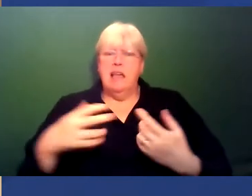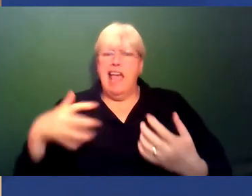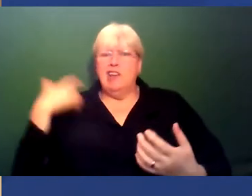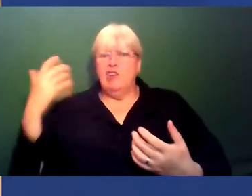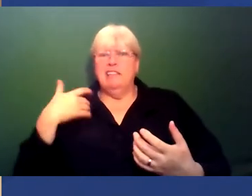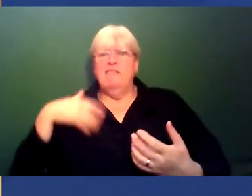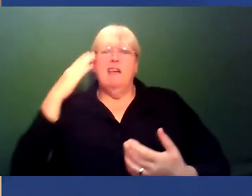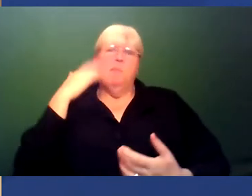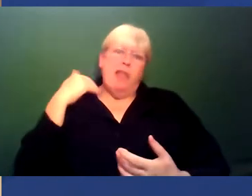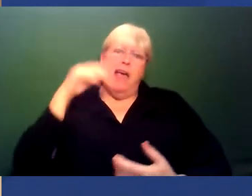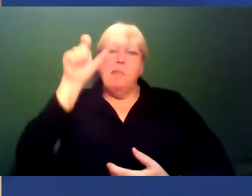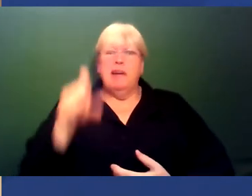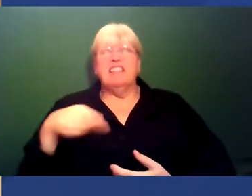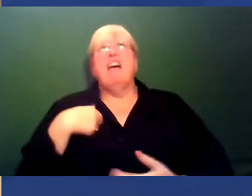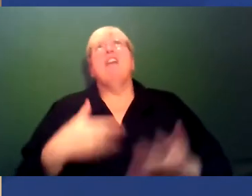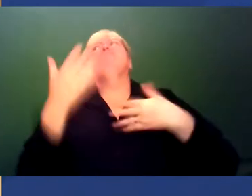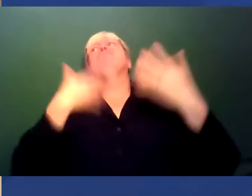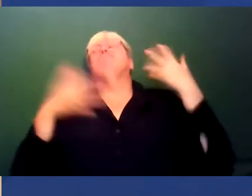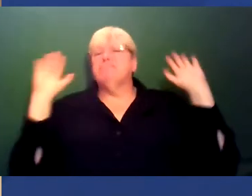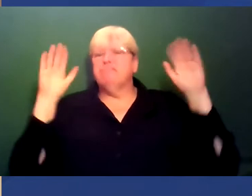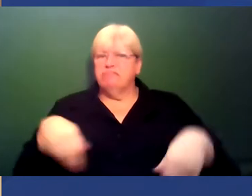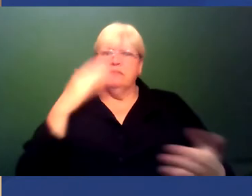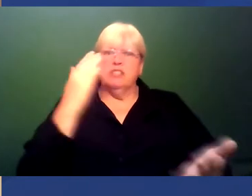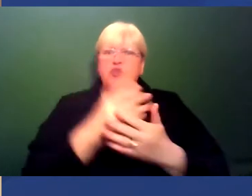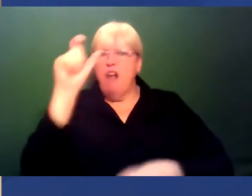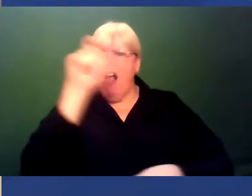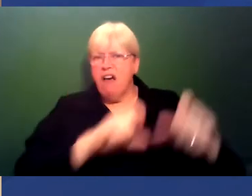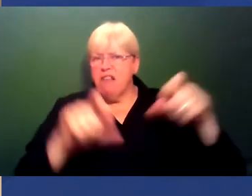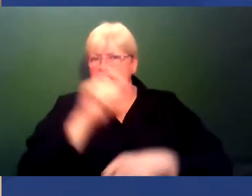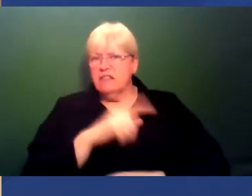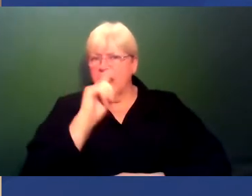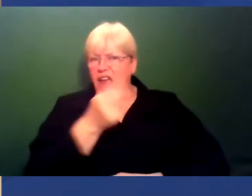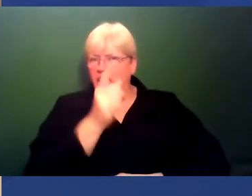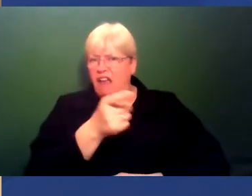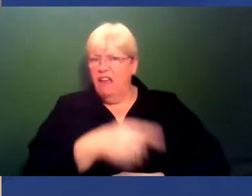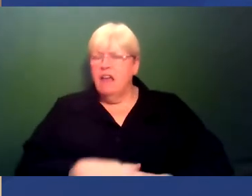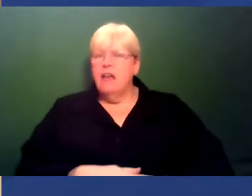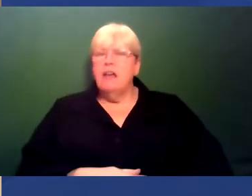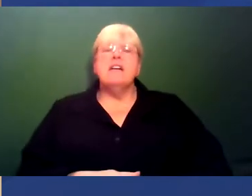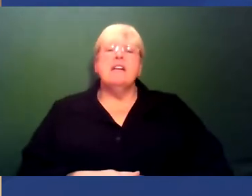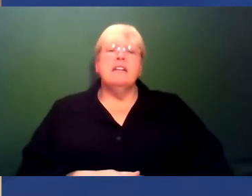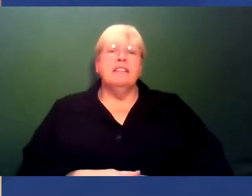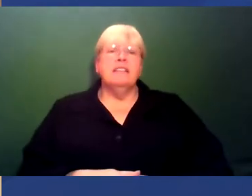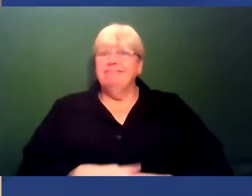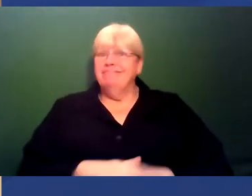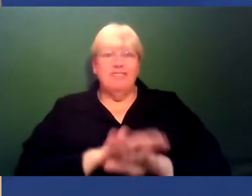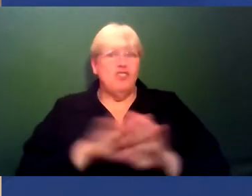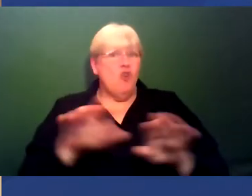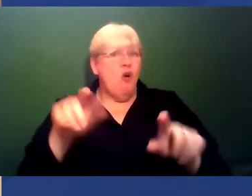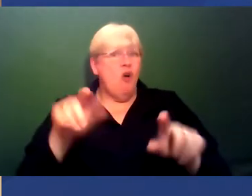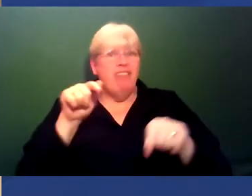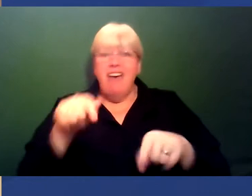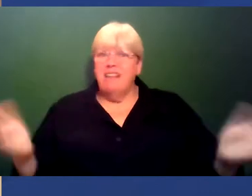person, sudden, oh, here we go, you know, now we can see their true colours because they get really cross and, and it's none of those things, of course.